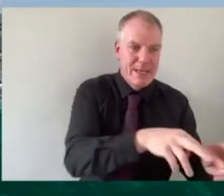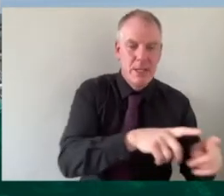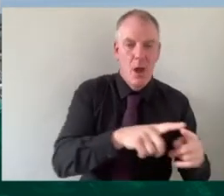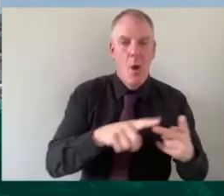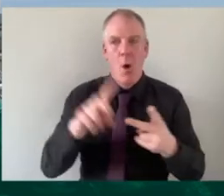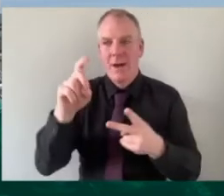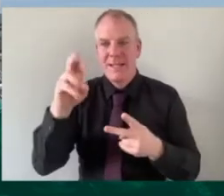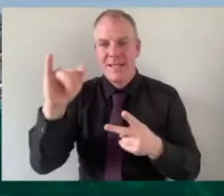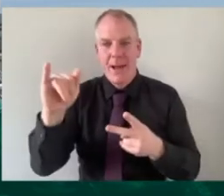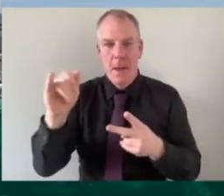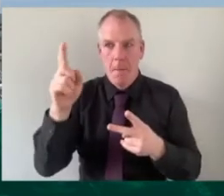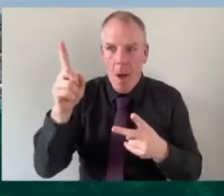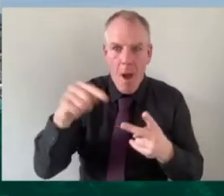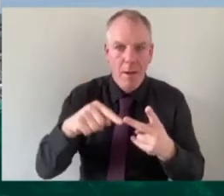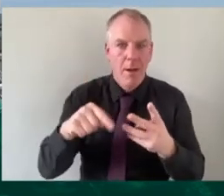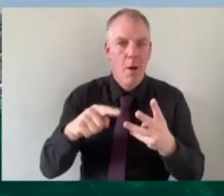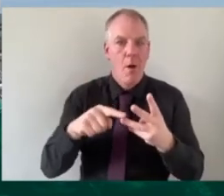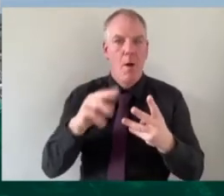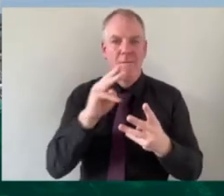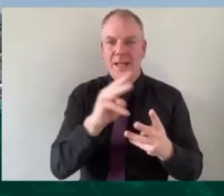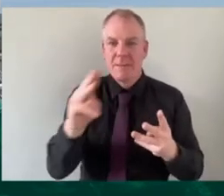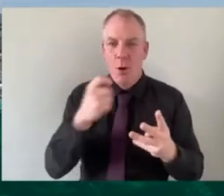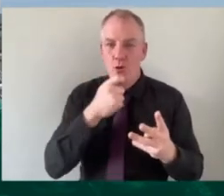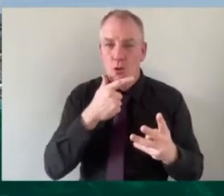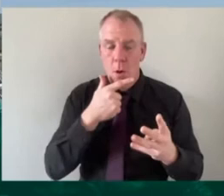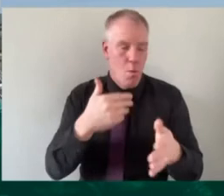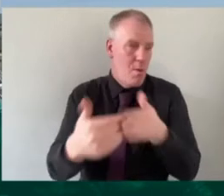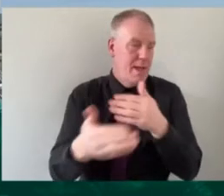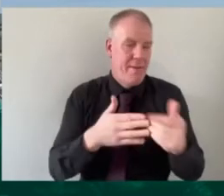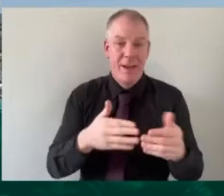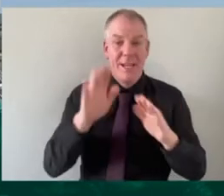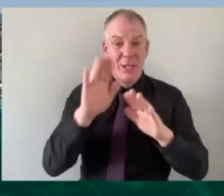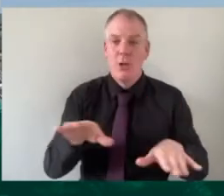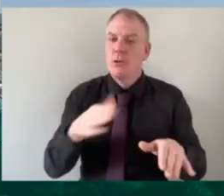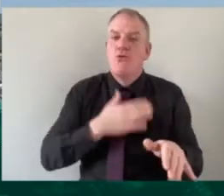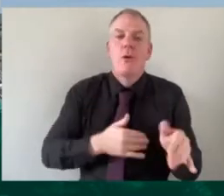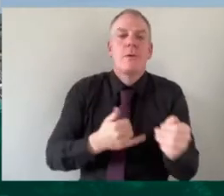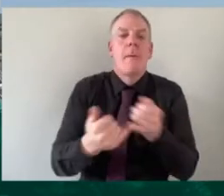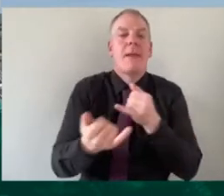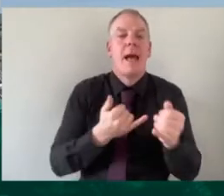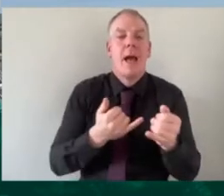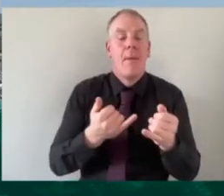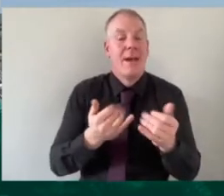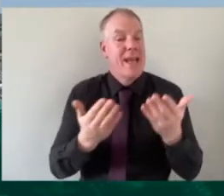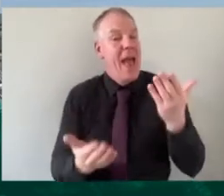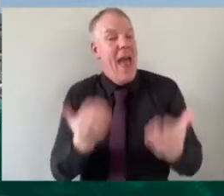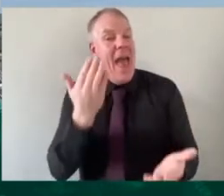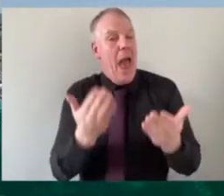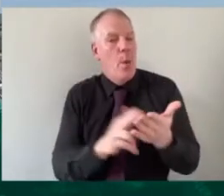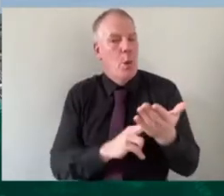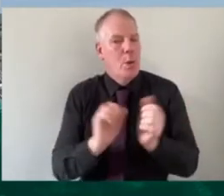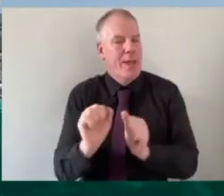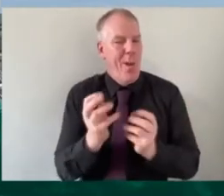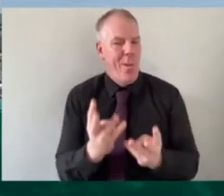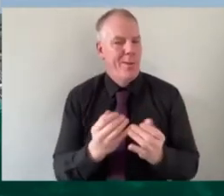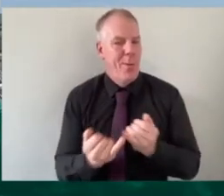or or or phoenix park in dublin you know people the kids will just play but it's how we actually utilize that and and